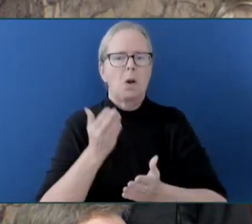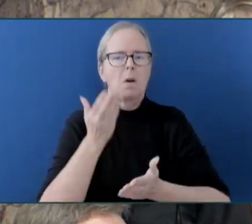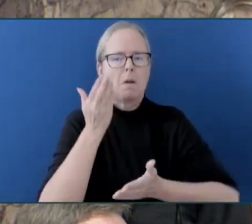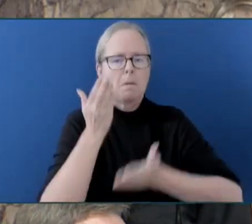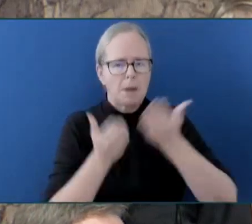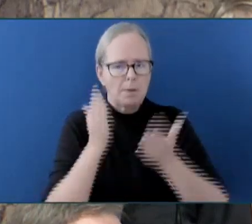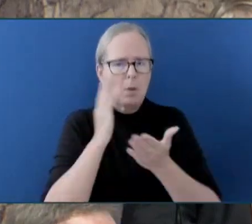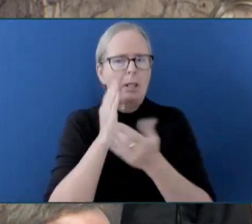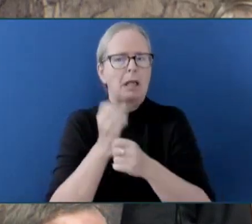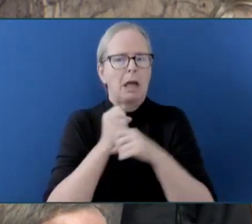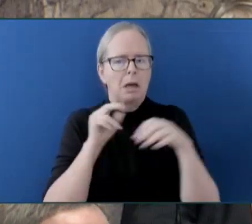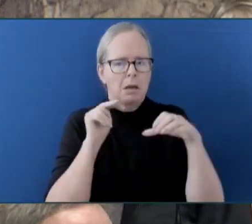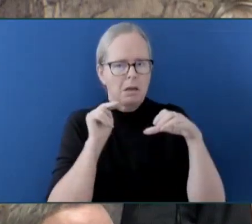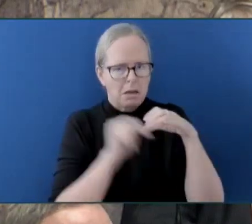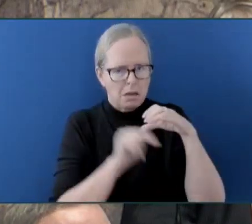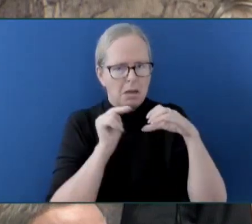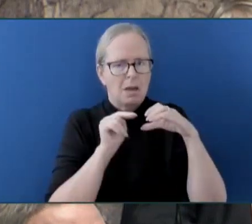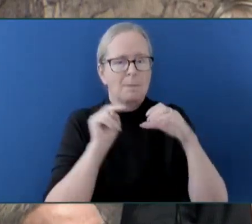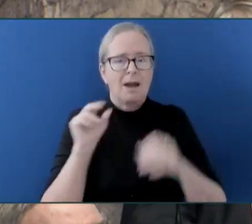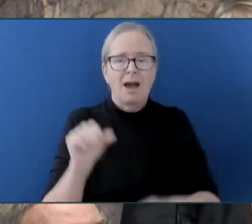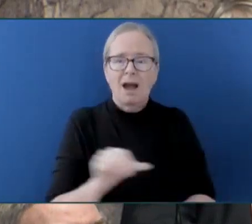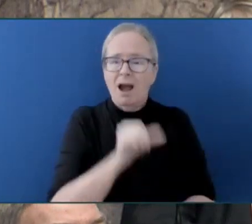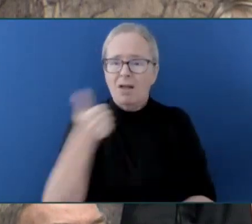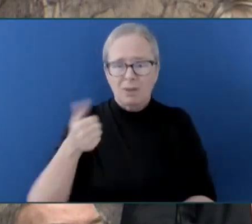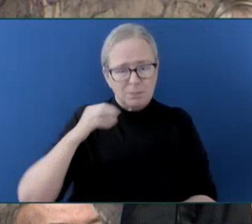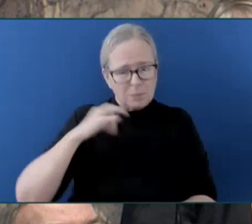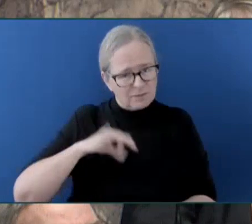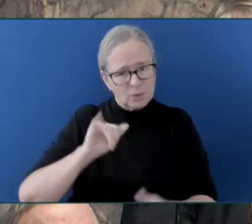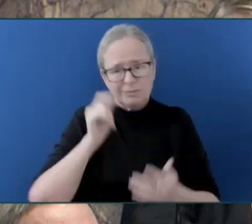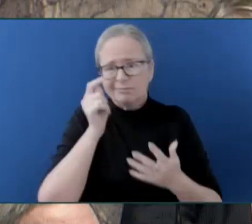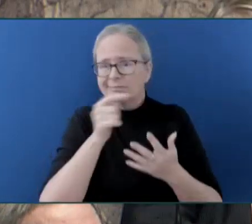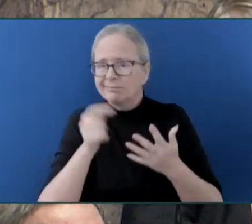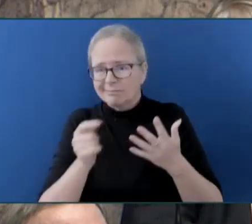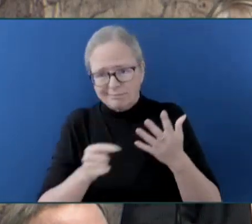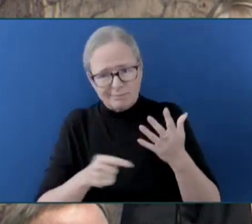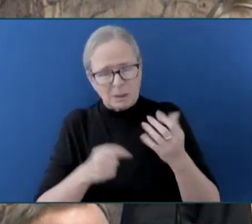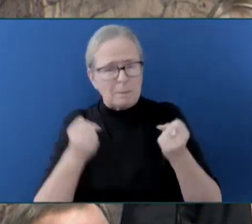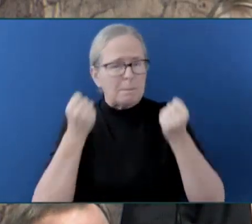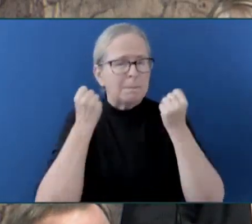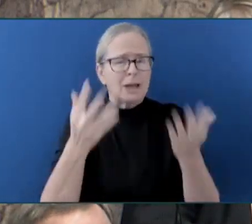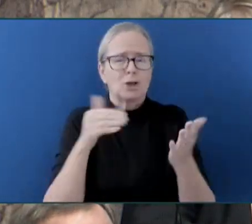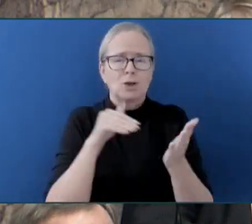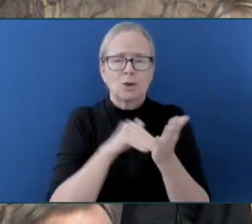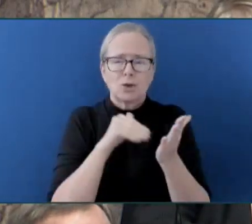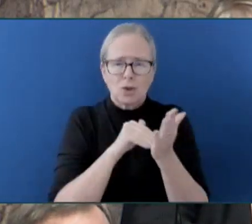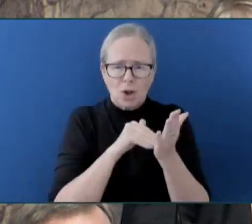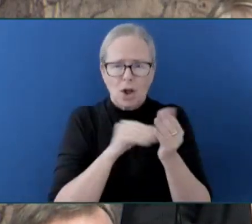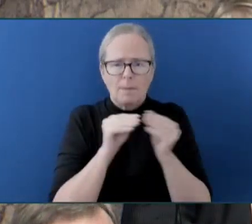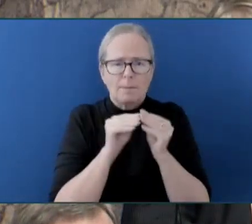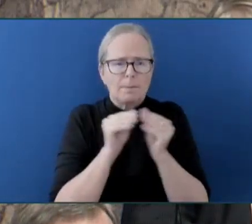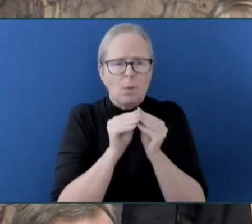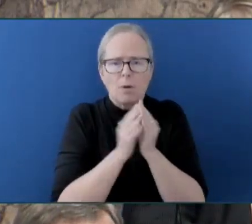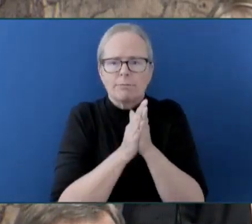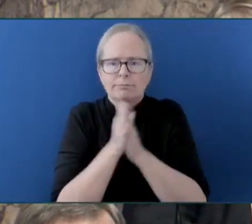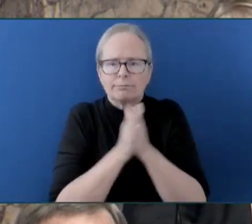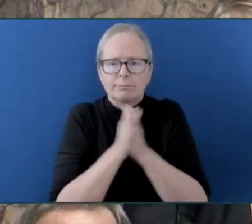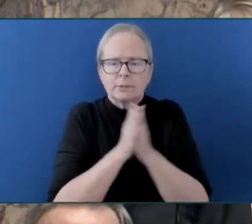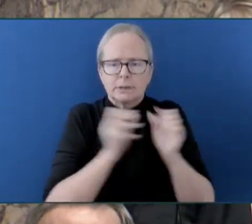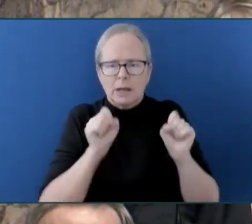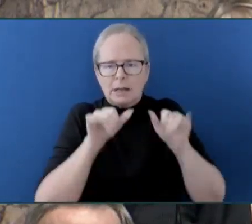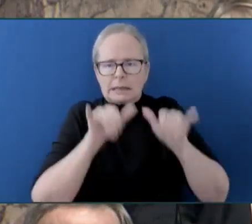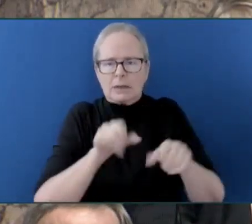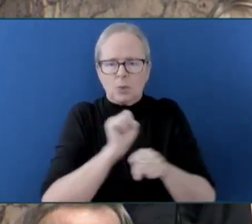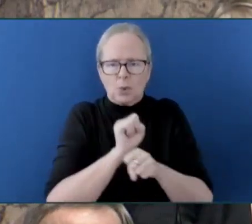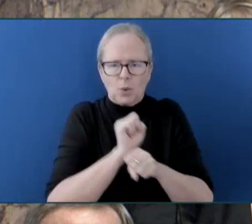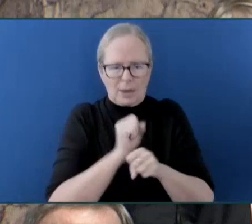added benefits. Many doctors prefer to work in hospitals that have CT scanners. And as we all know, recruitment and retention of healthcare